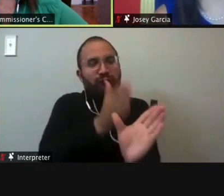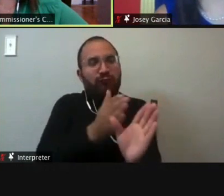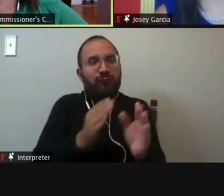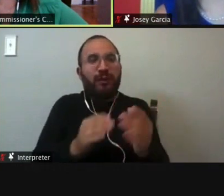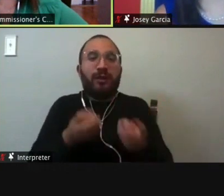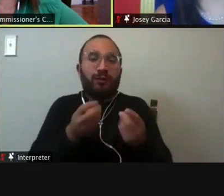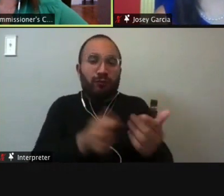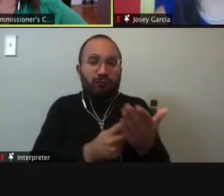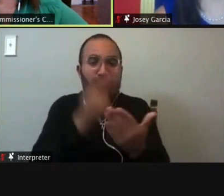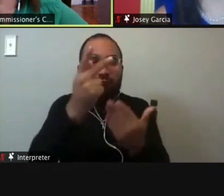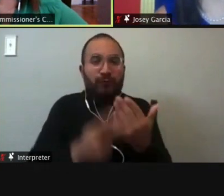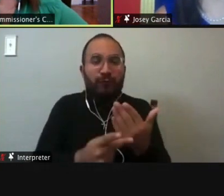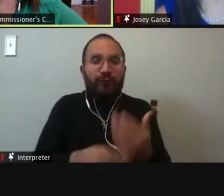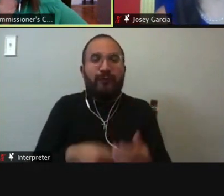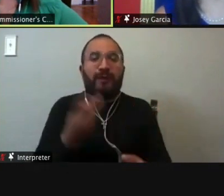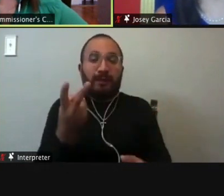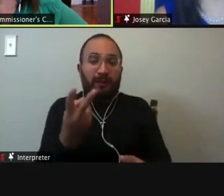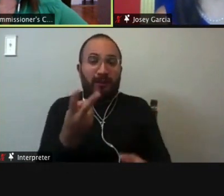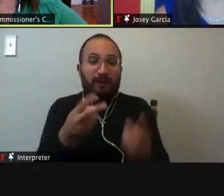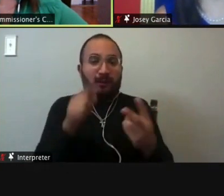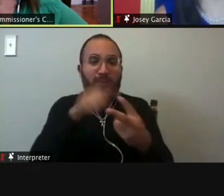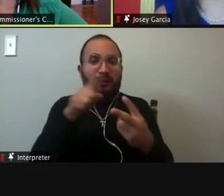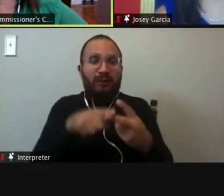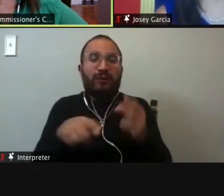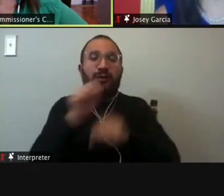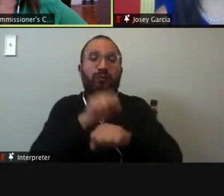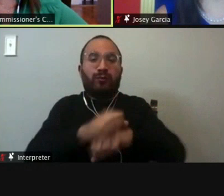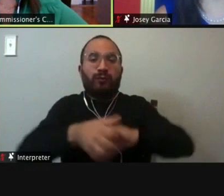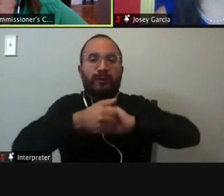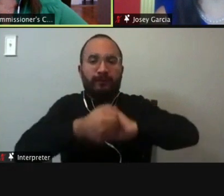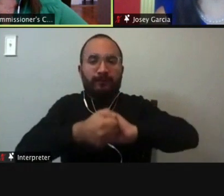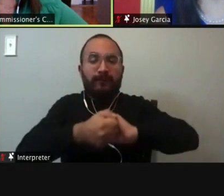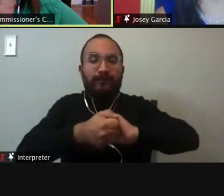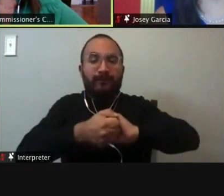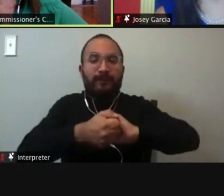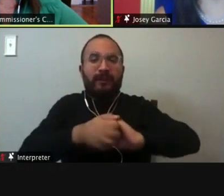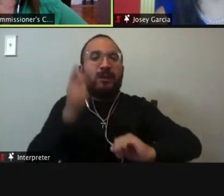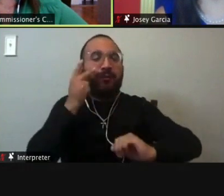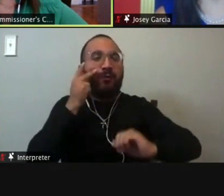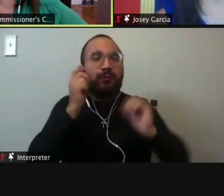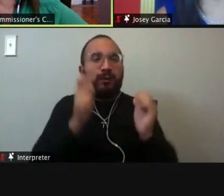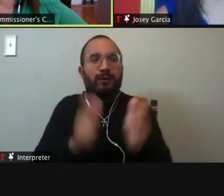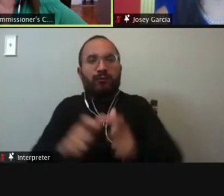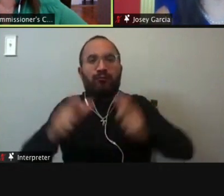programs, I think those two site will work simultaneously. And, and we can see a big improvement in the community.